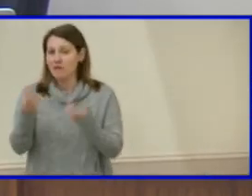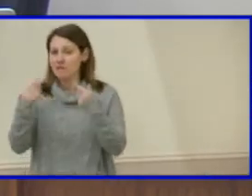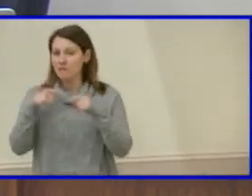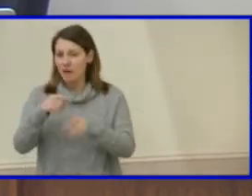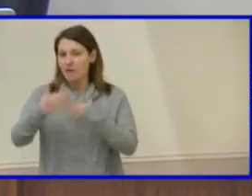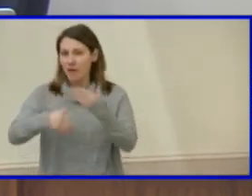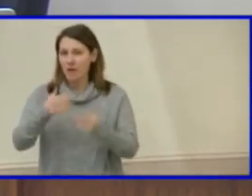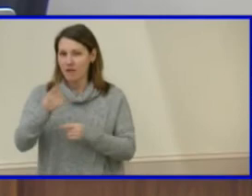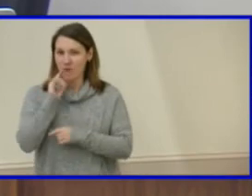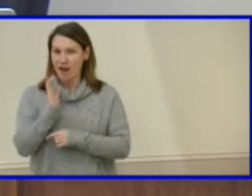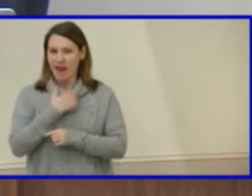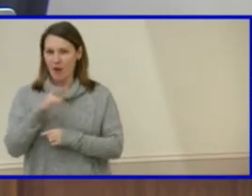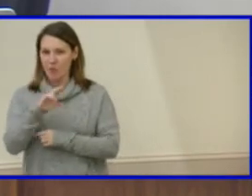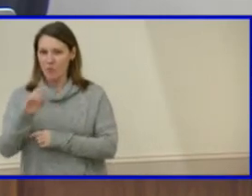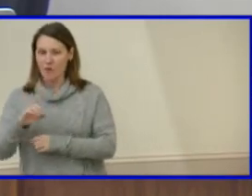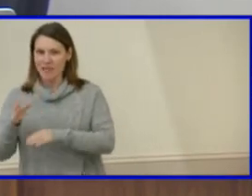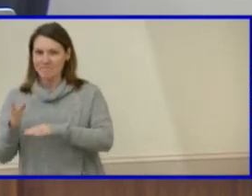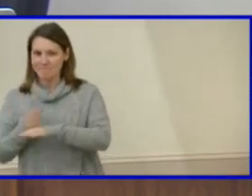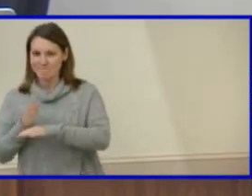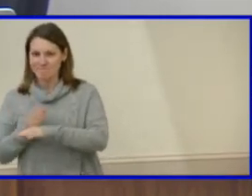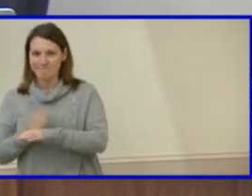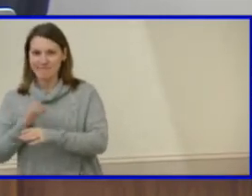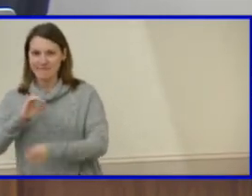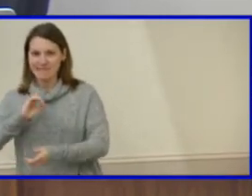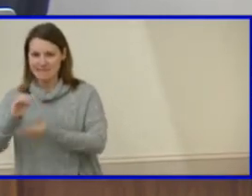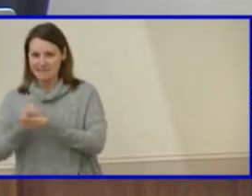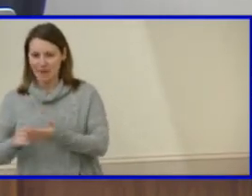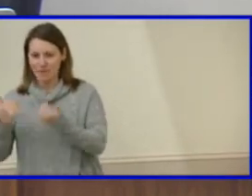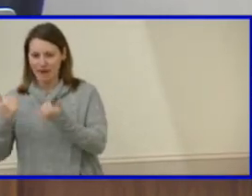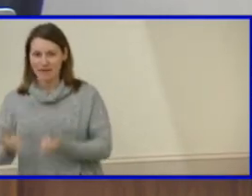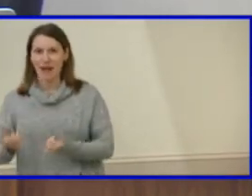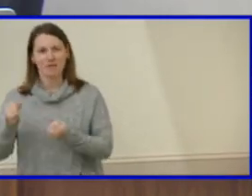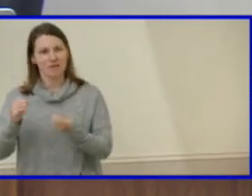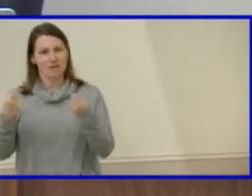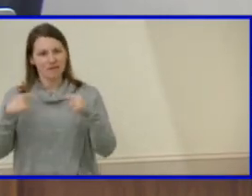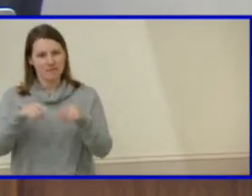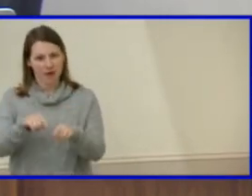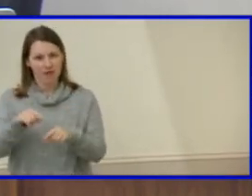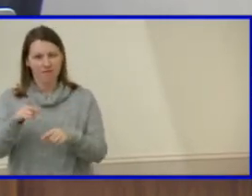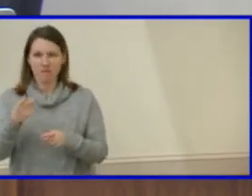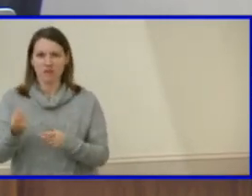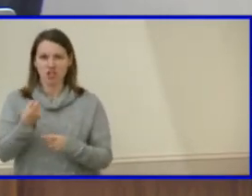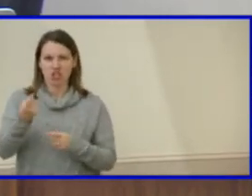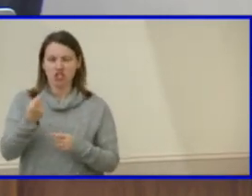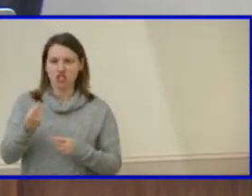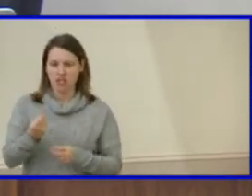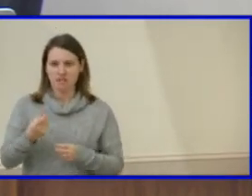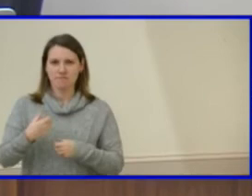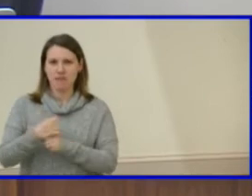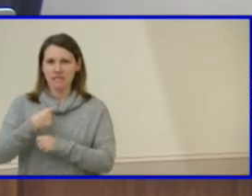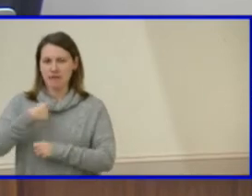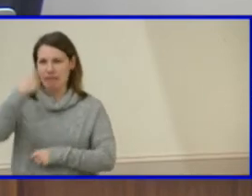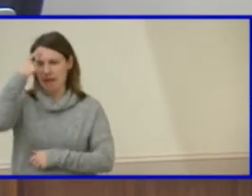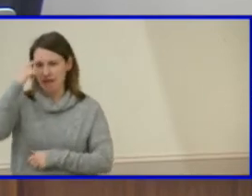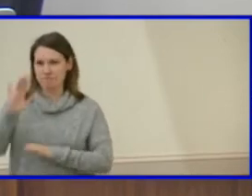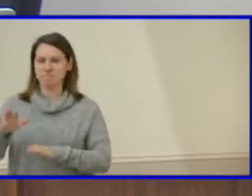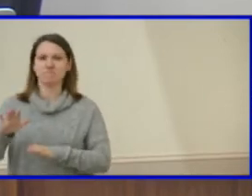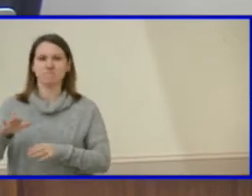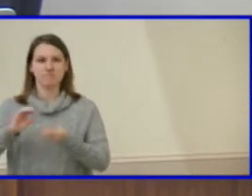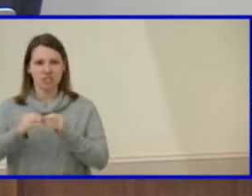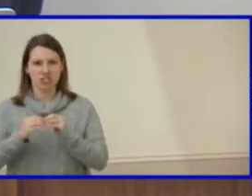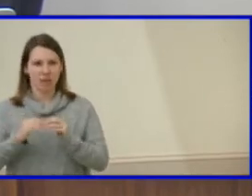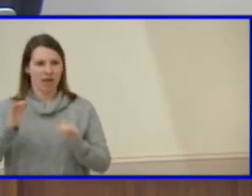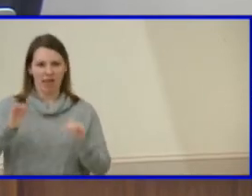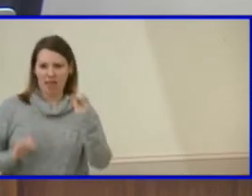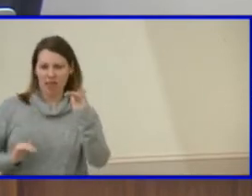fifth year, you know, certain reports, they just, it kind of triggers me because of the disproportionality of the numbers, right? So when I